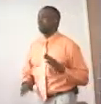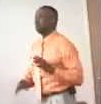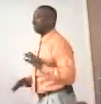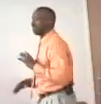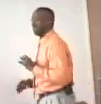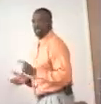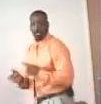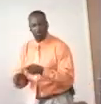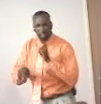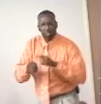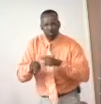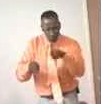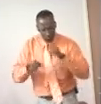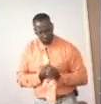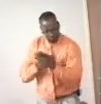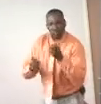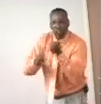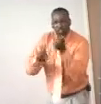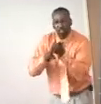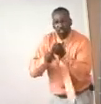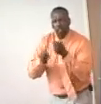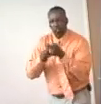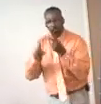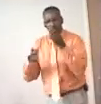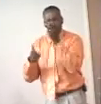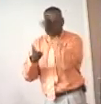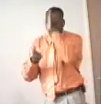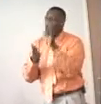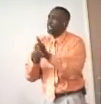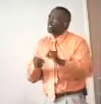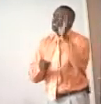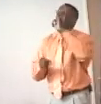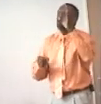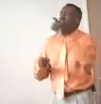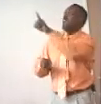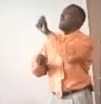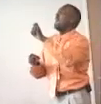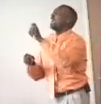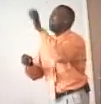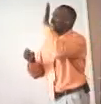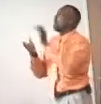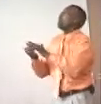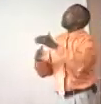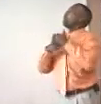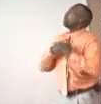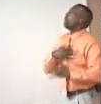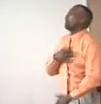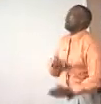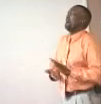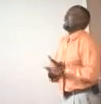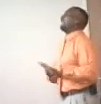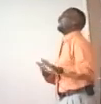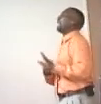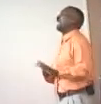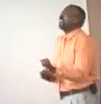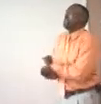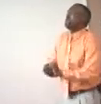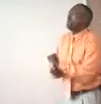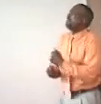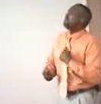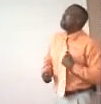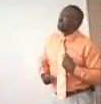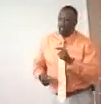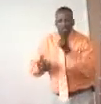some point, you've got to expose yourself to the Holy Spirit and ask the blood of Jesus to cleanse and